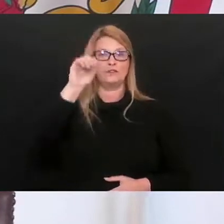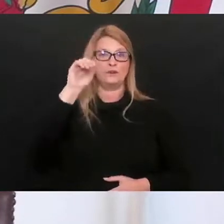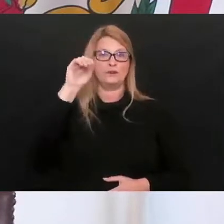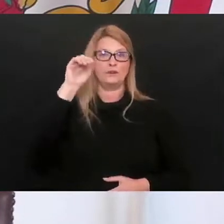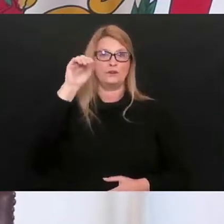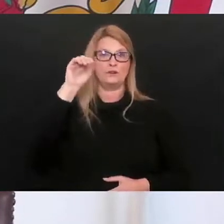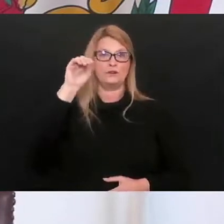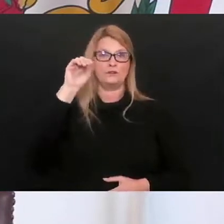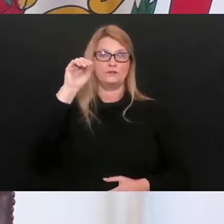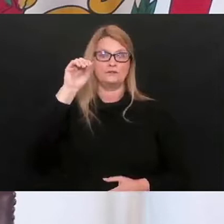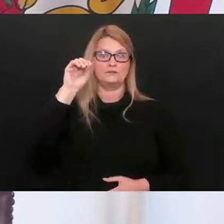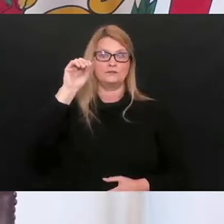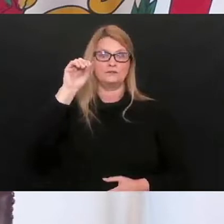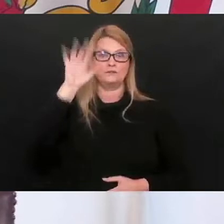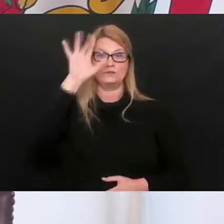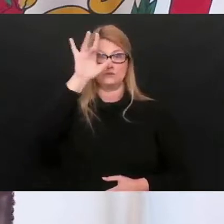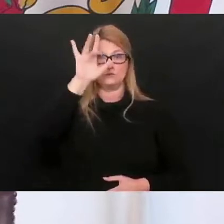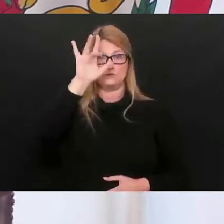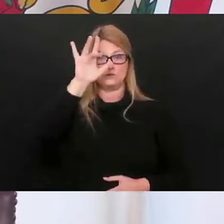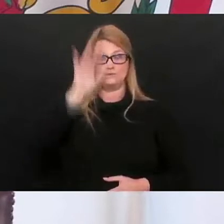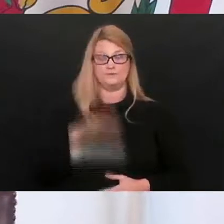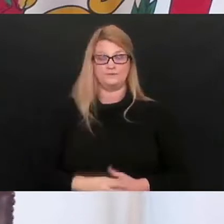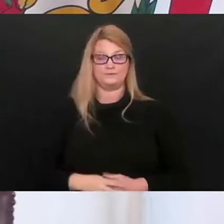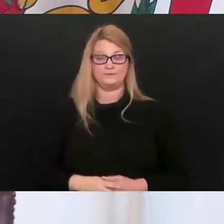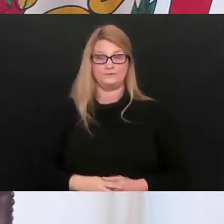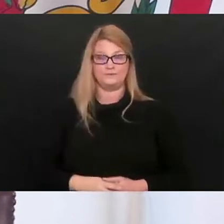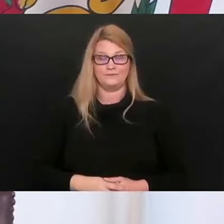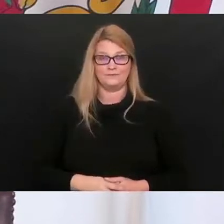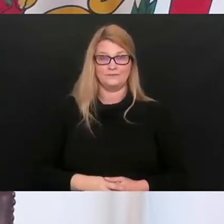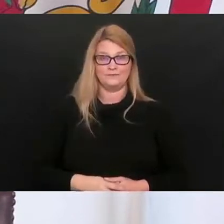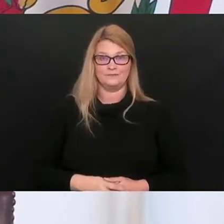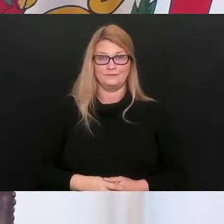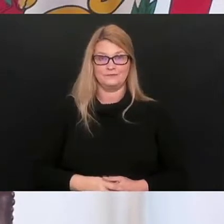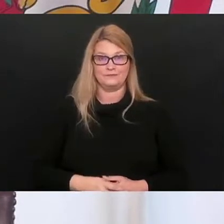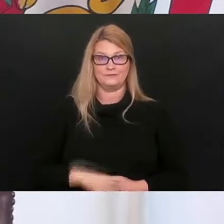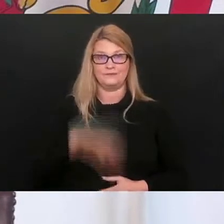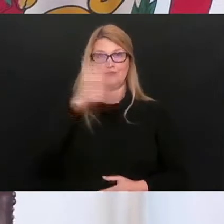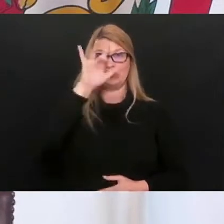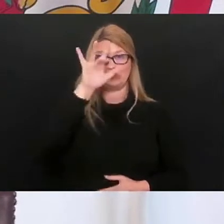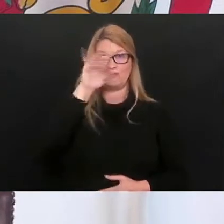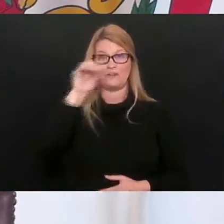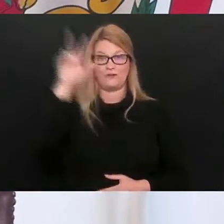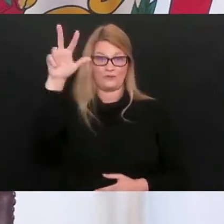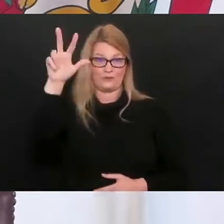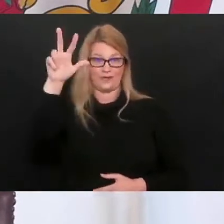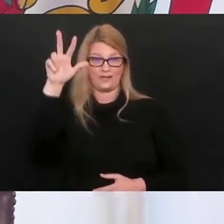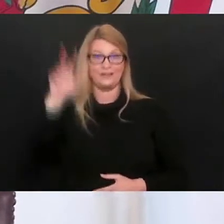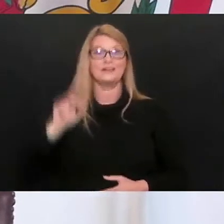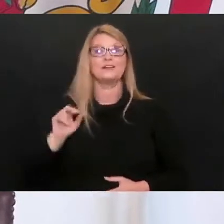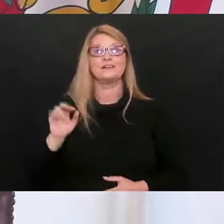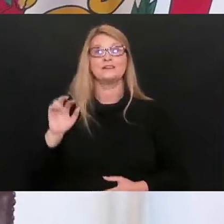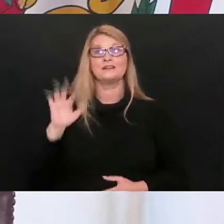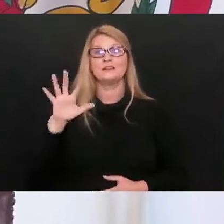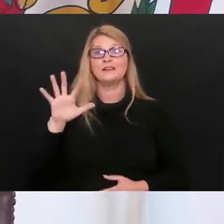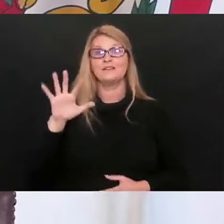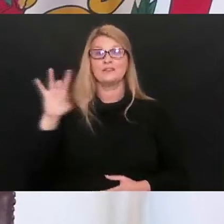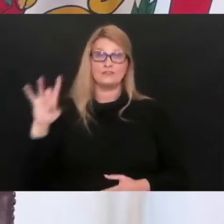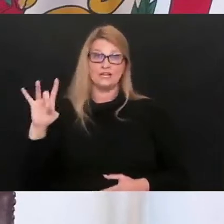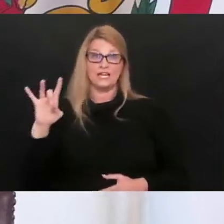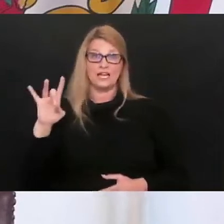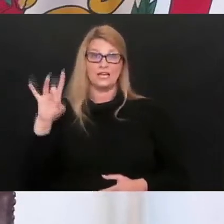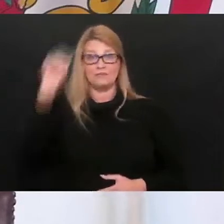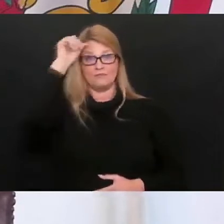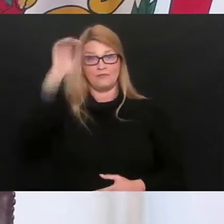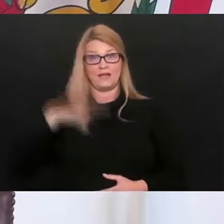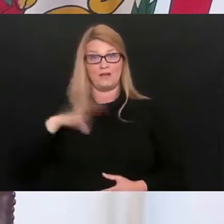,505th and 3rd death is a 58-year-old